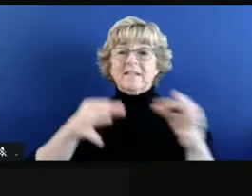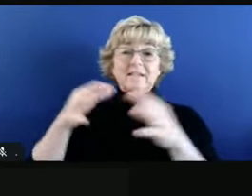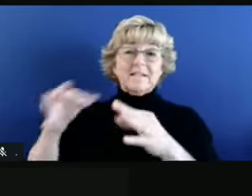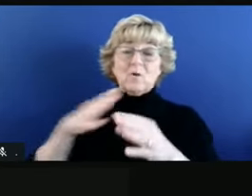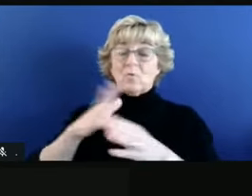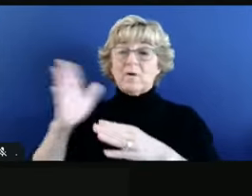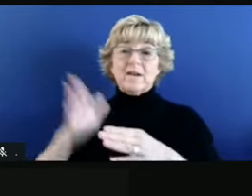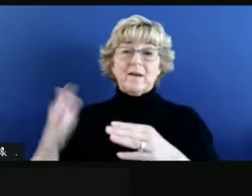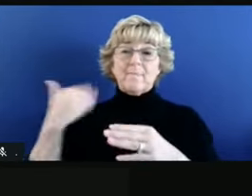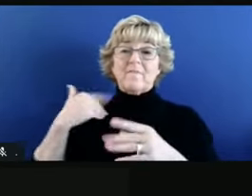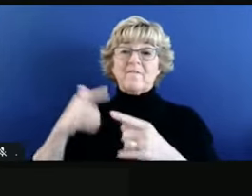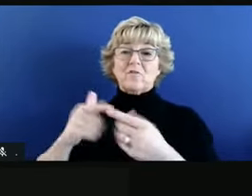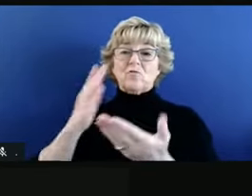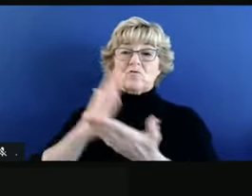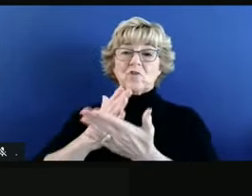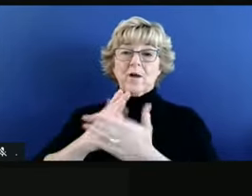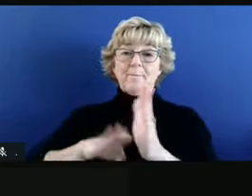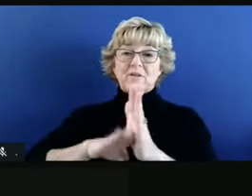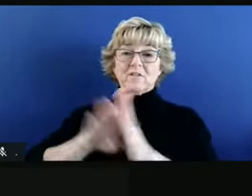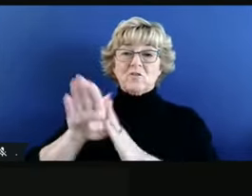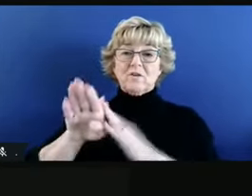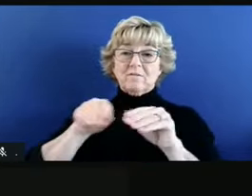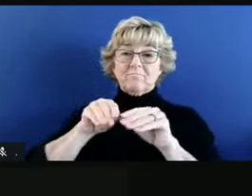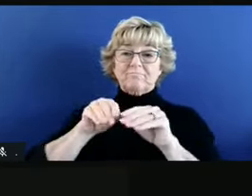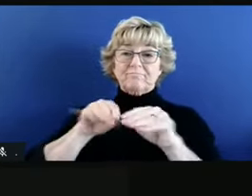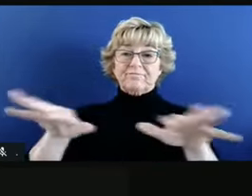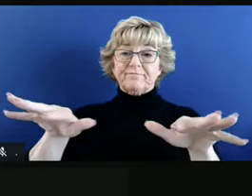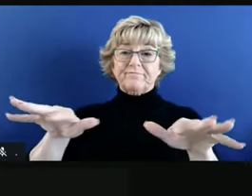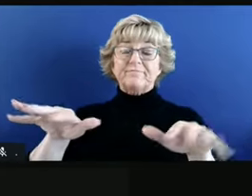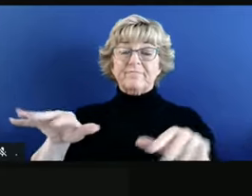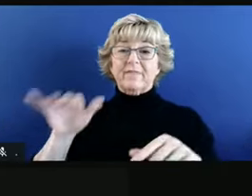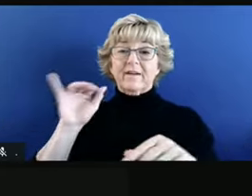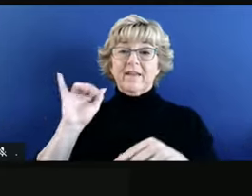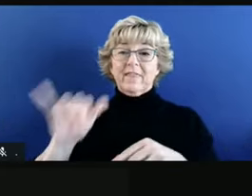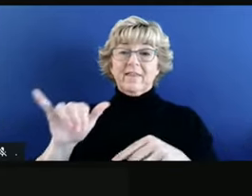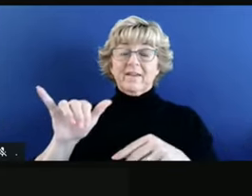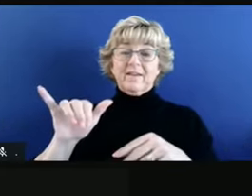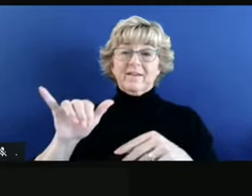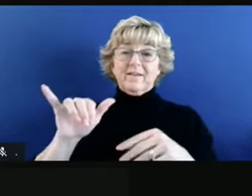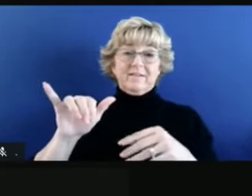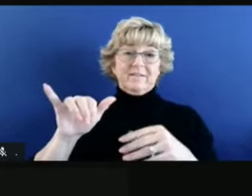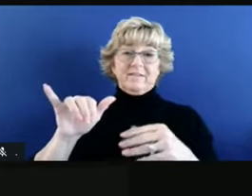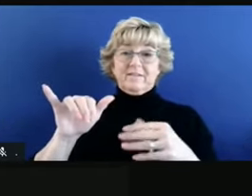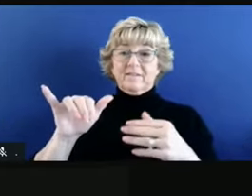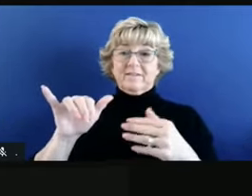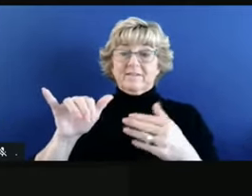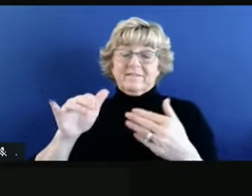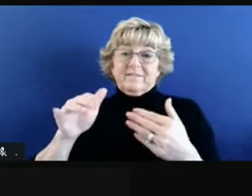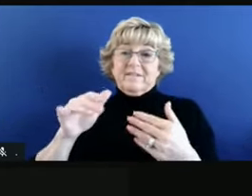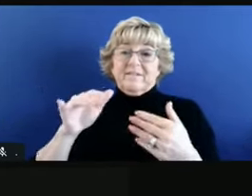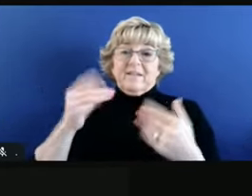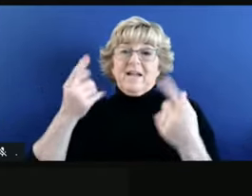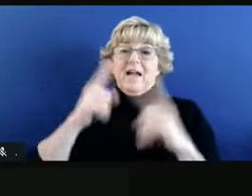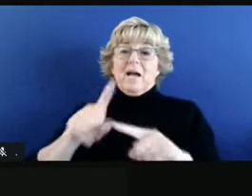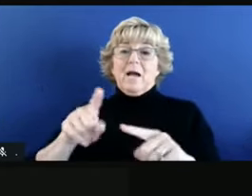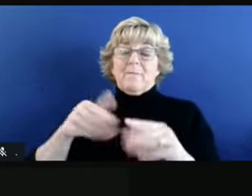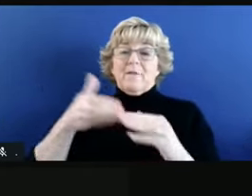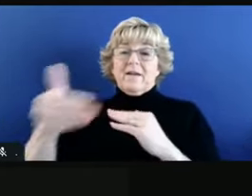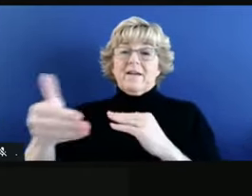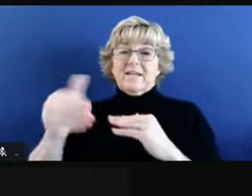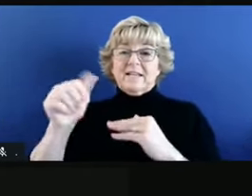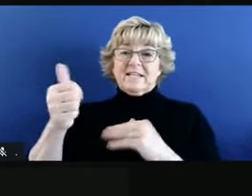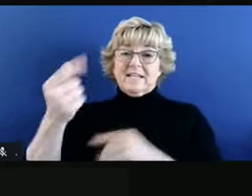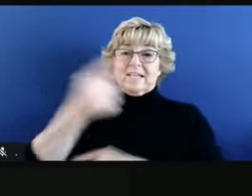made before to stop the search, that those are exactly the things, even if they don't turn things around in the next 10 days, they will